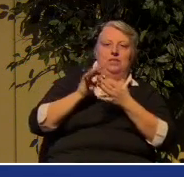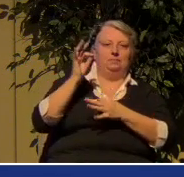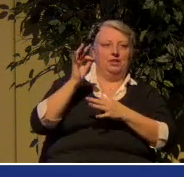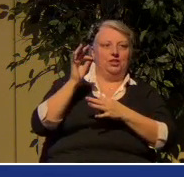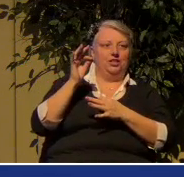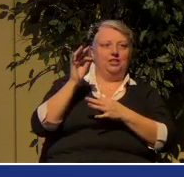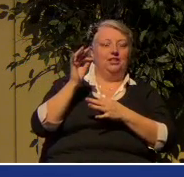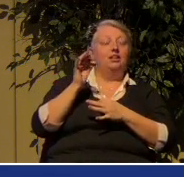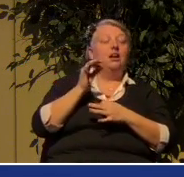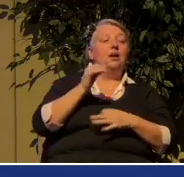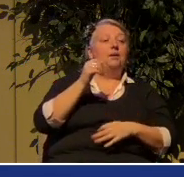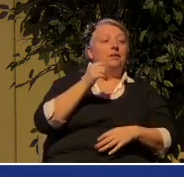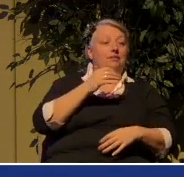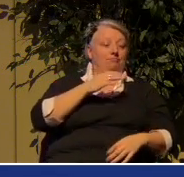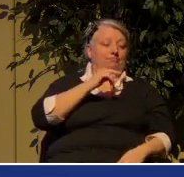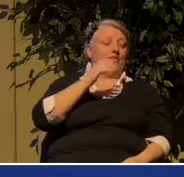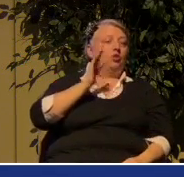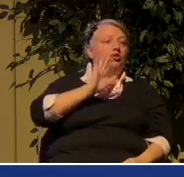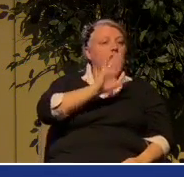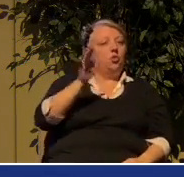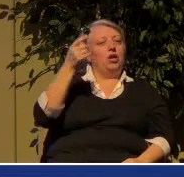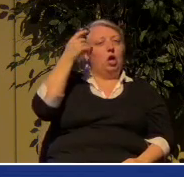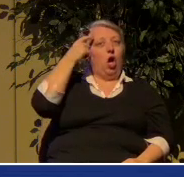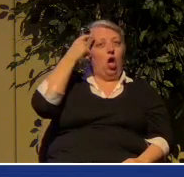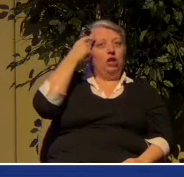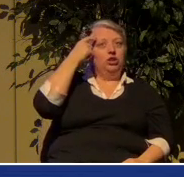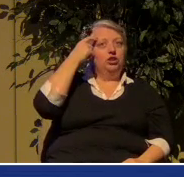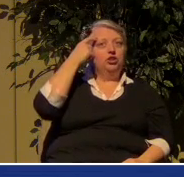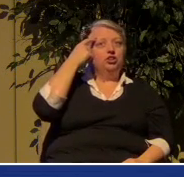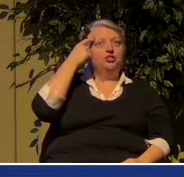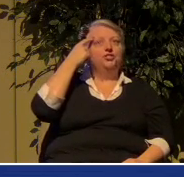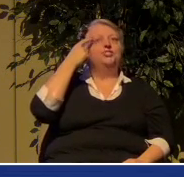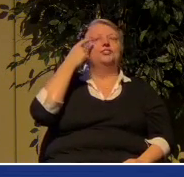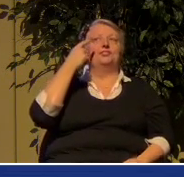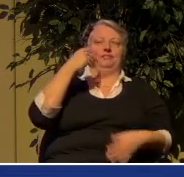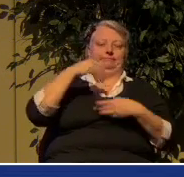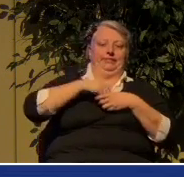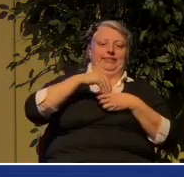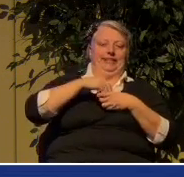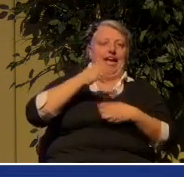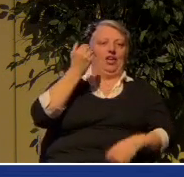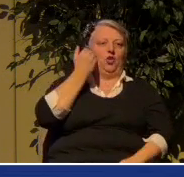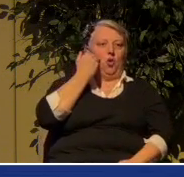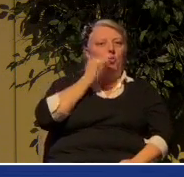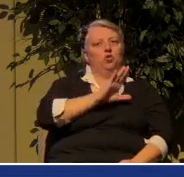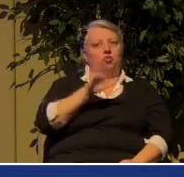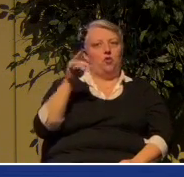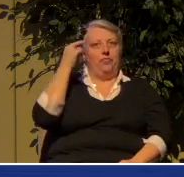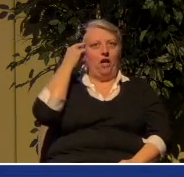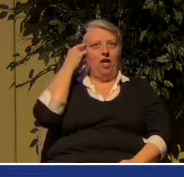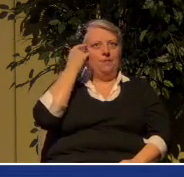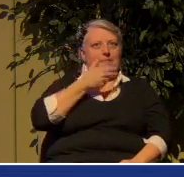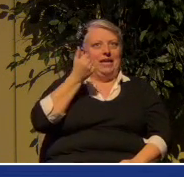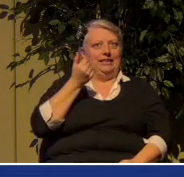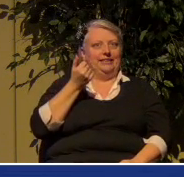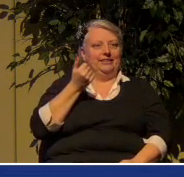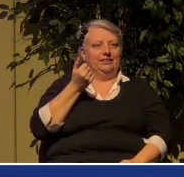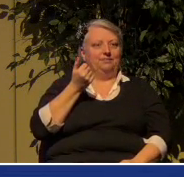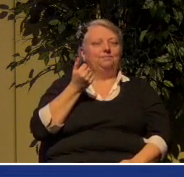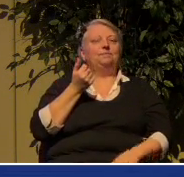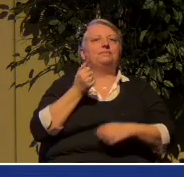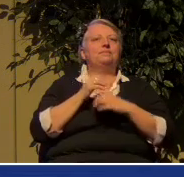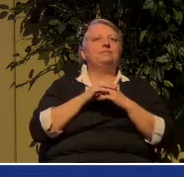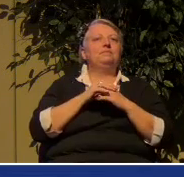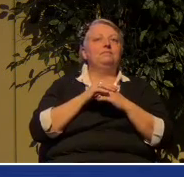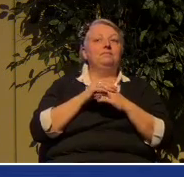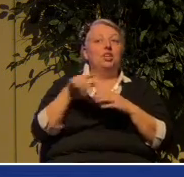who are doing the thinking? Isn't that true? I mean, sometimes you think you think know what other people